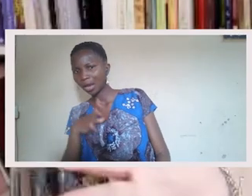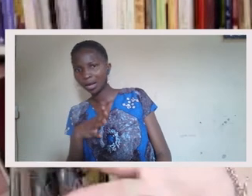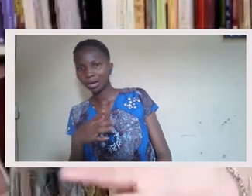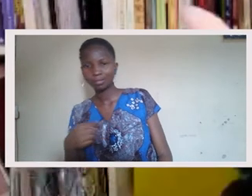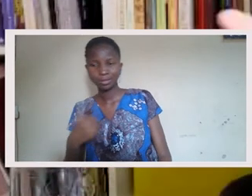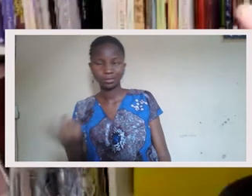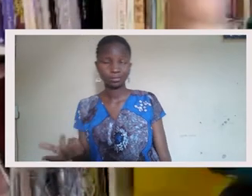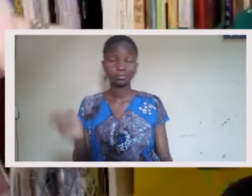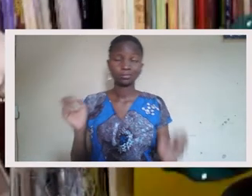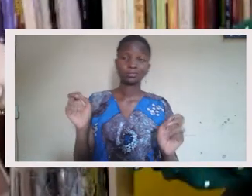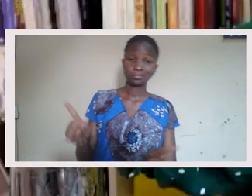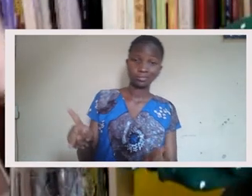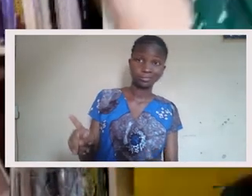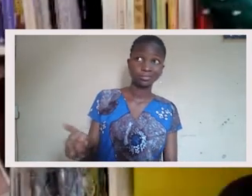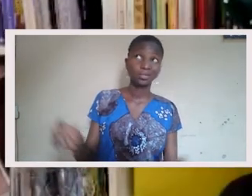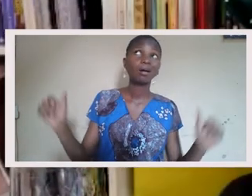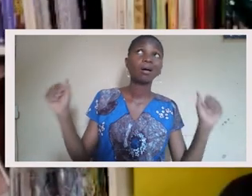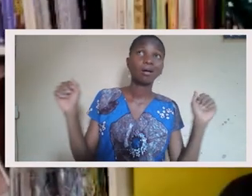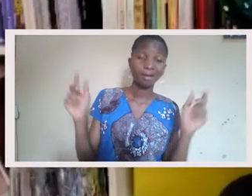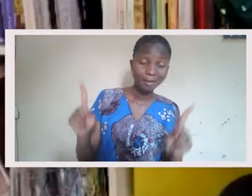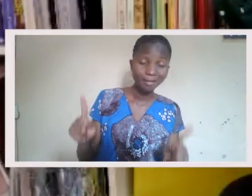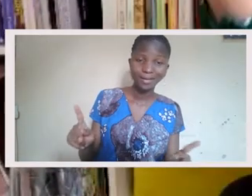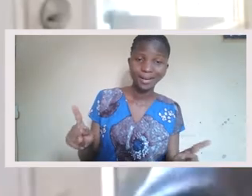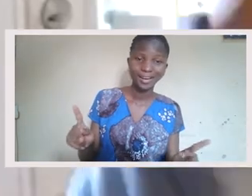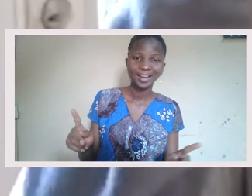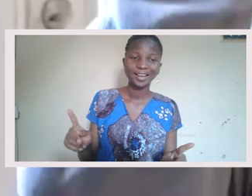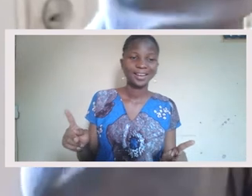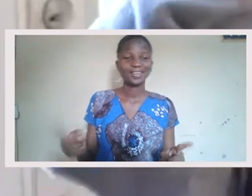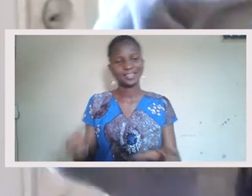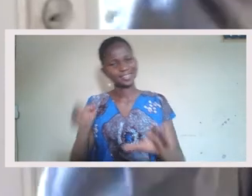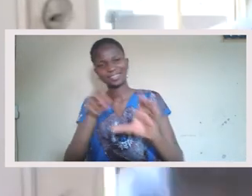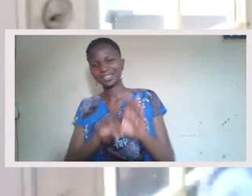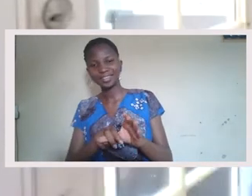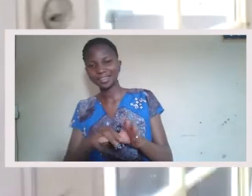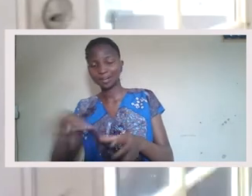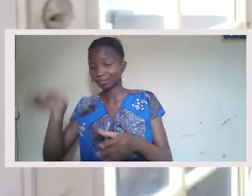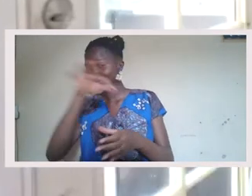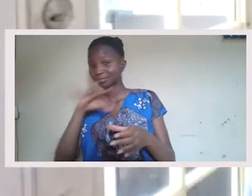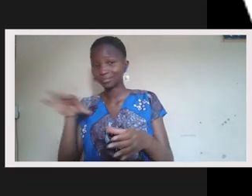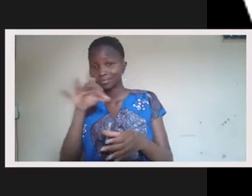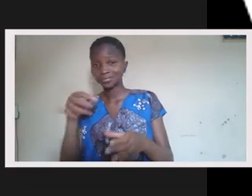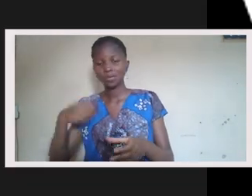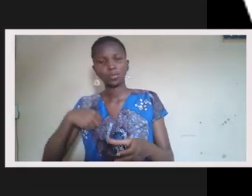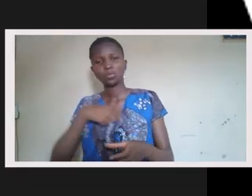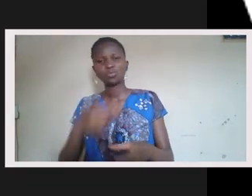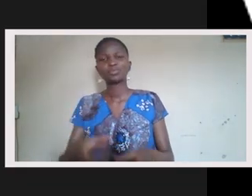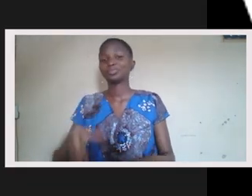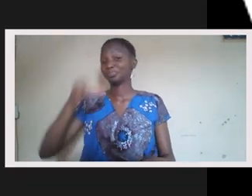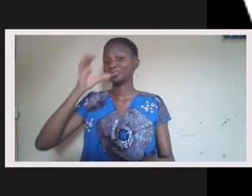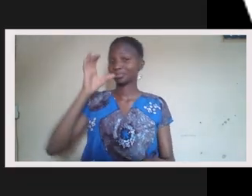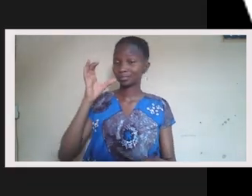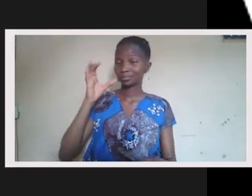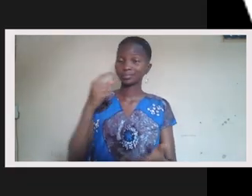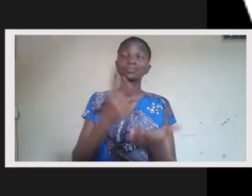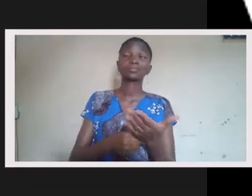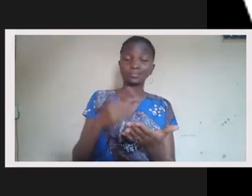right. Get some coffee. Get some coffee. Turn up a chair. We got to have a conversation. Yeah. Let's